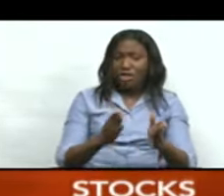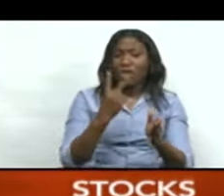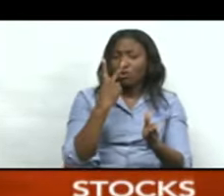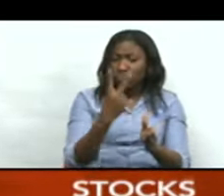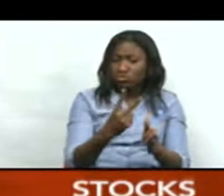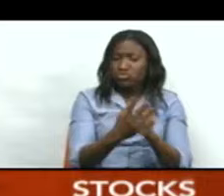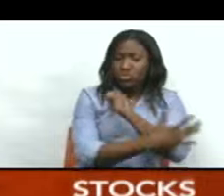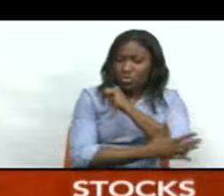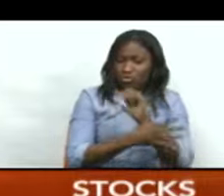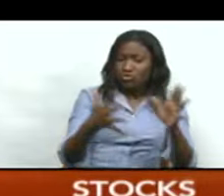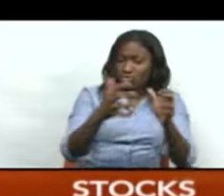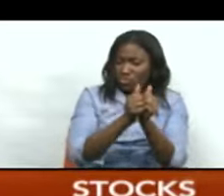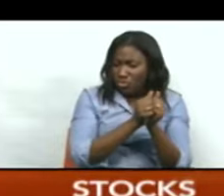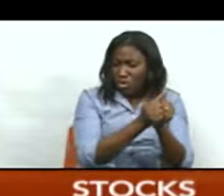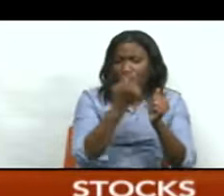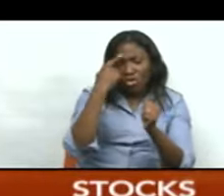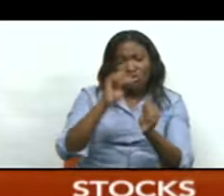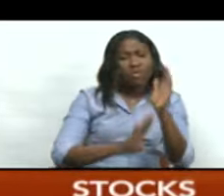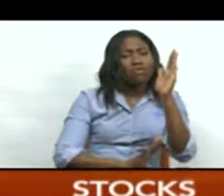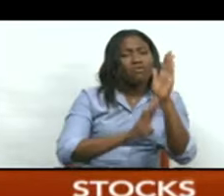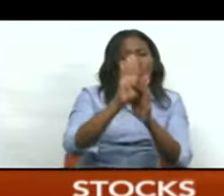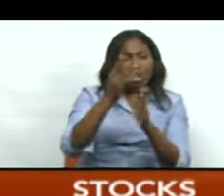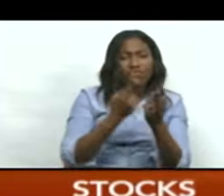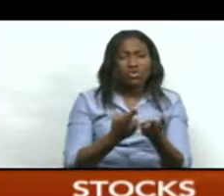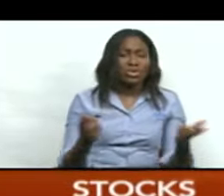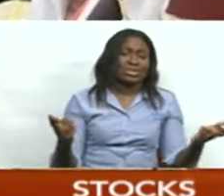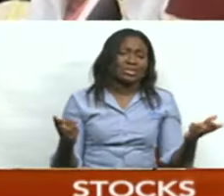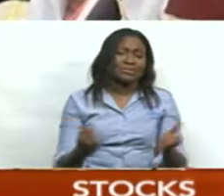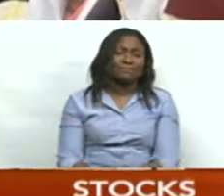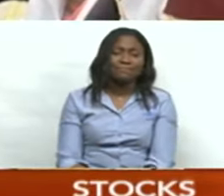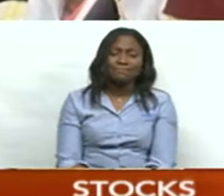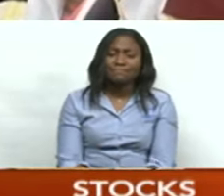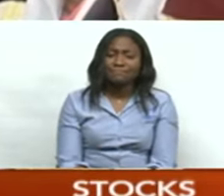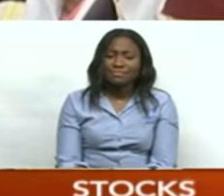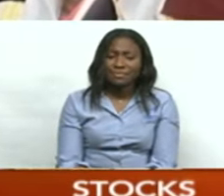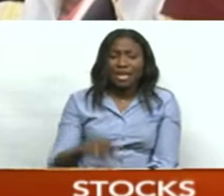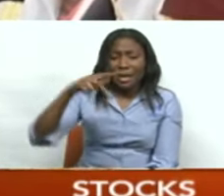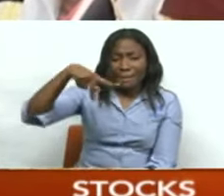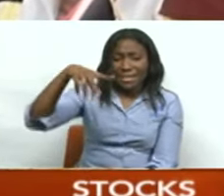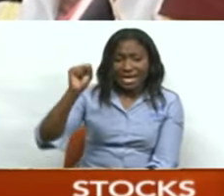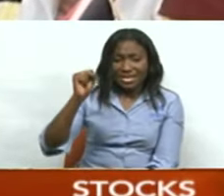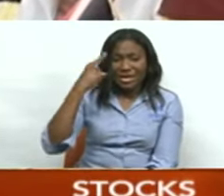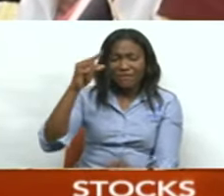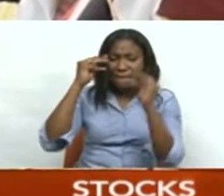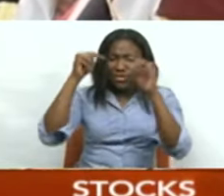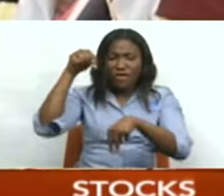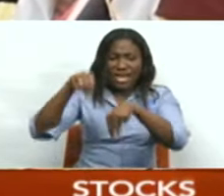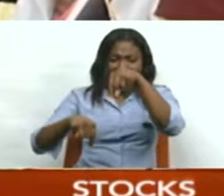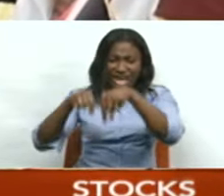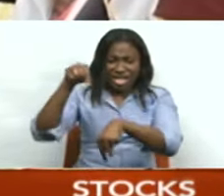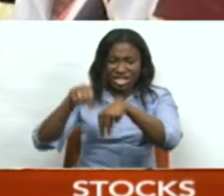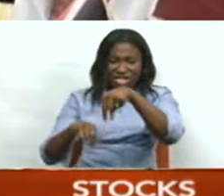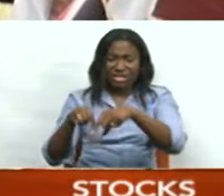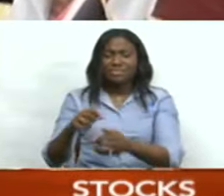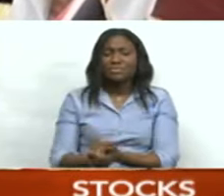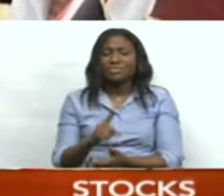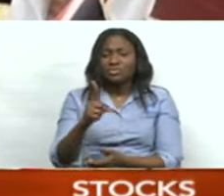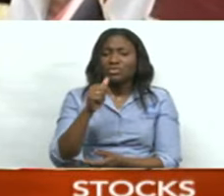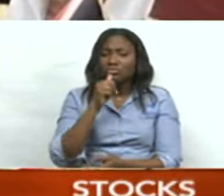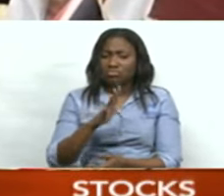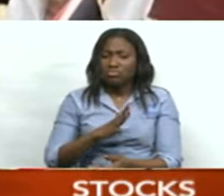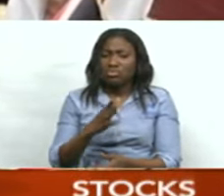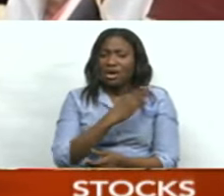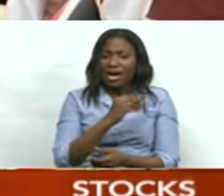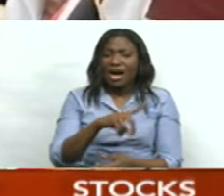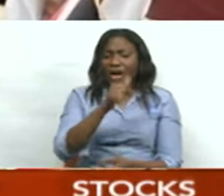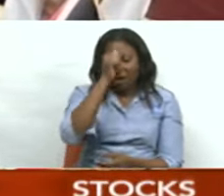members to move forward to develop resources. Permanent Secretary of the Ministry of Energy Penelope Bradshaw-Niles and